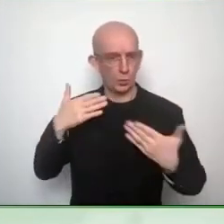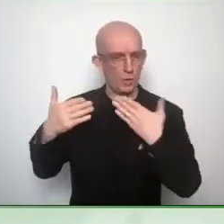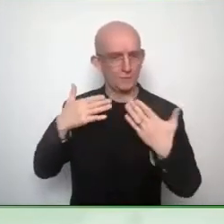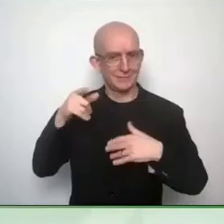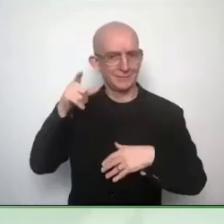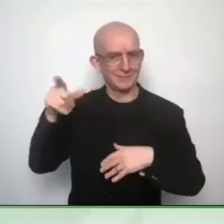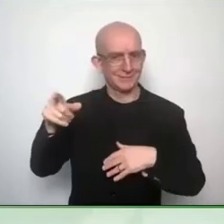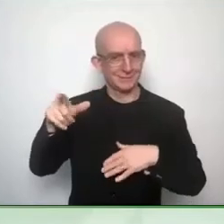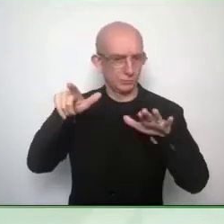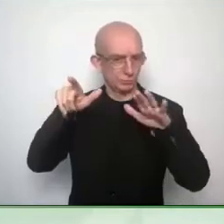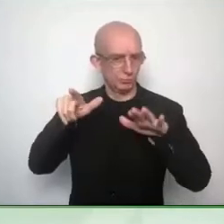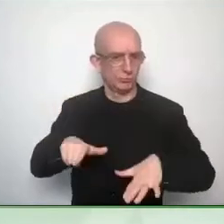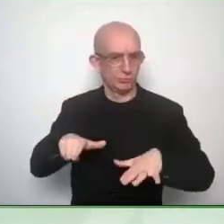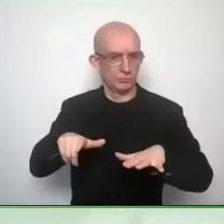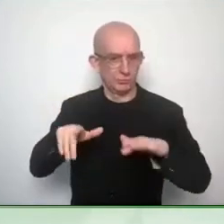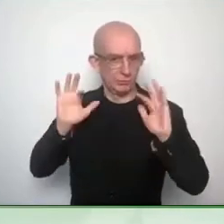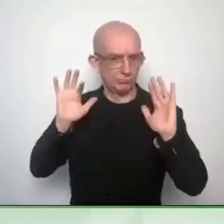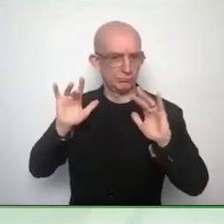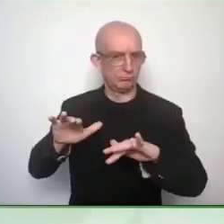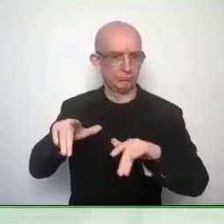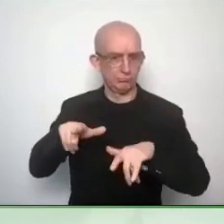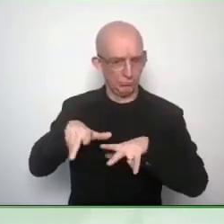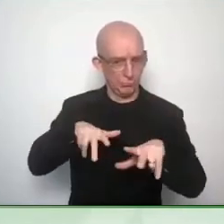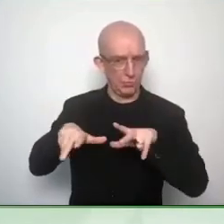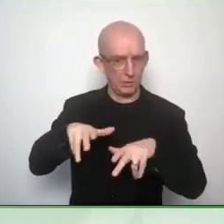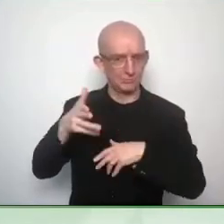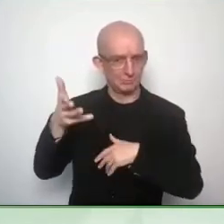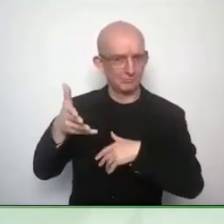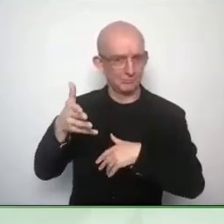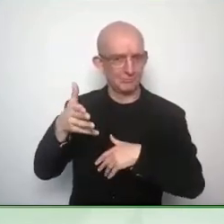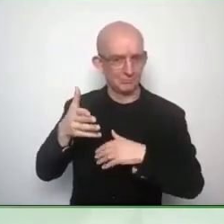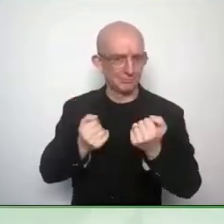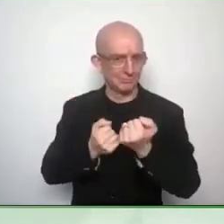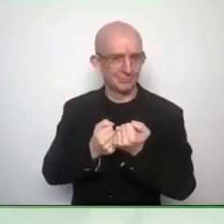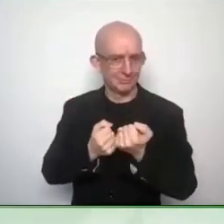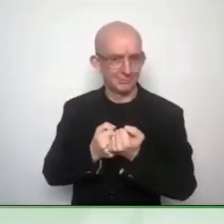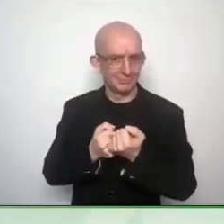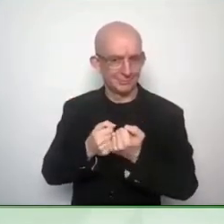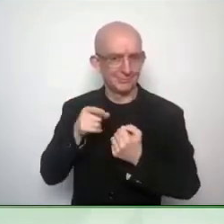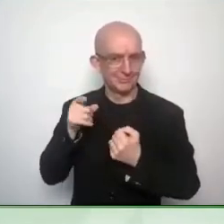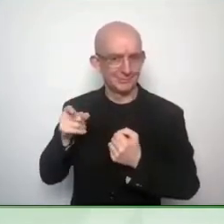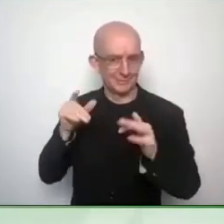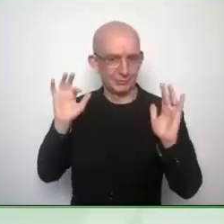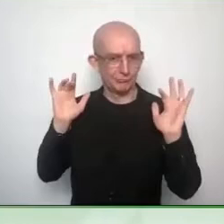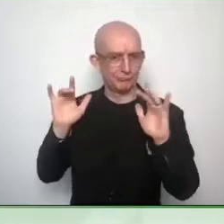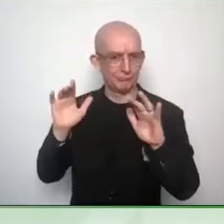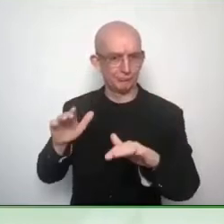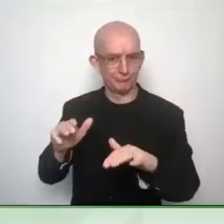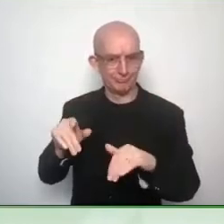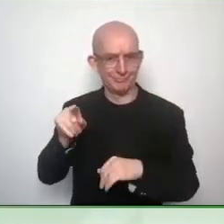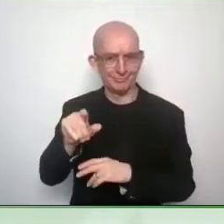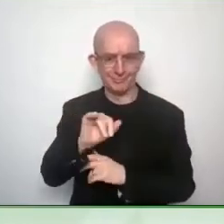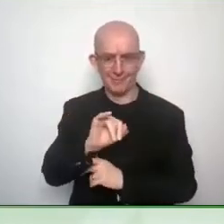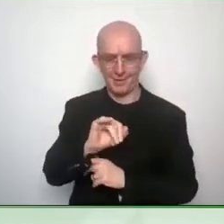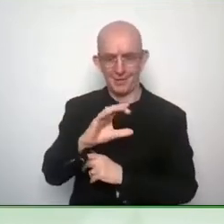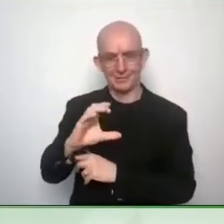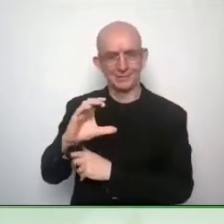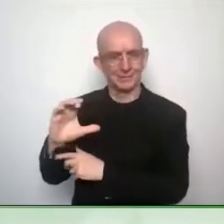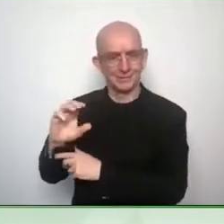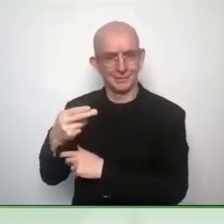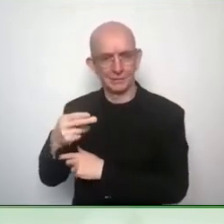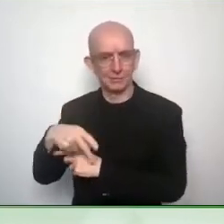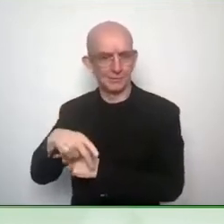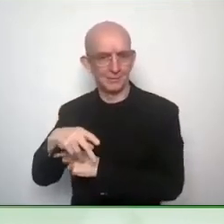that conference be different? And for the people here attending the Serial Project, is that something that they would be